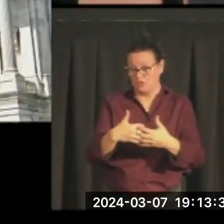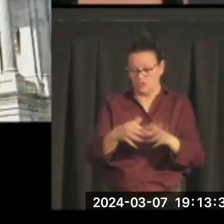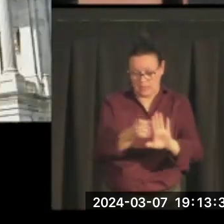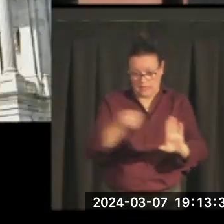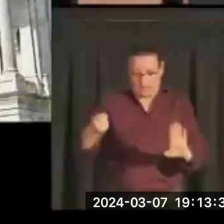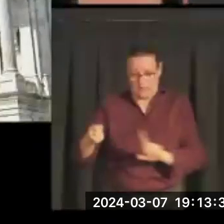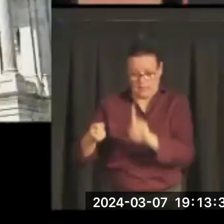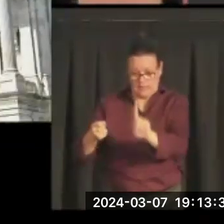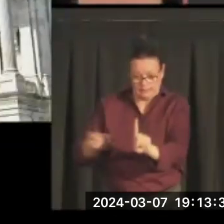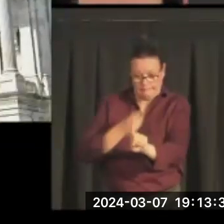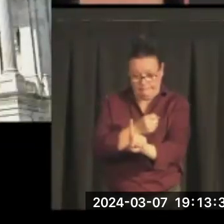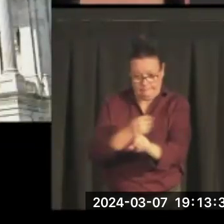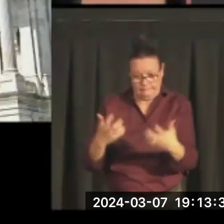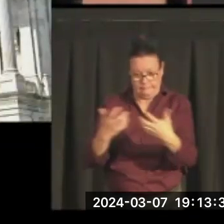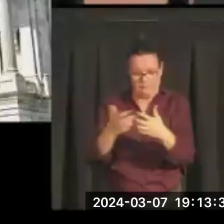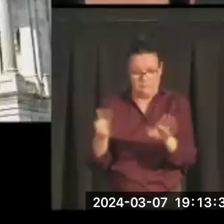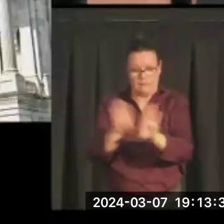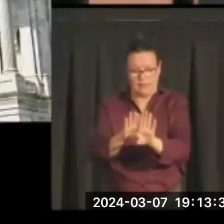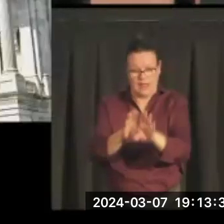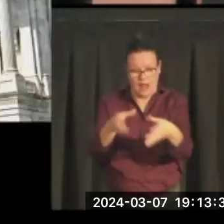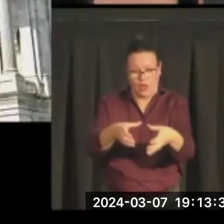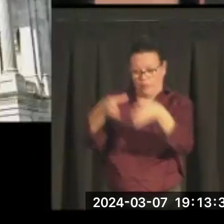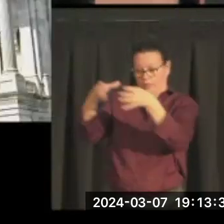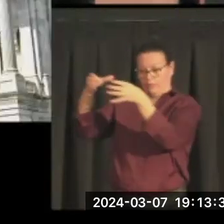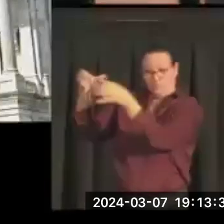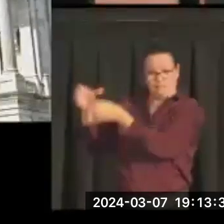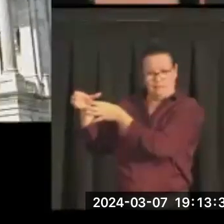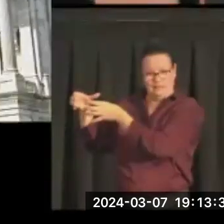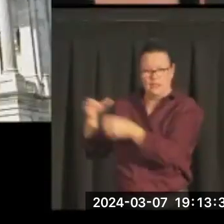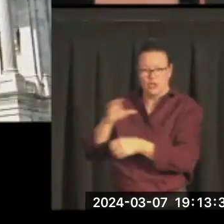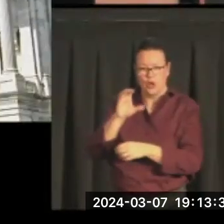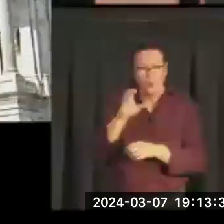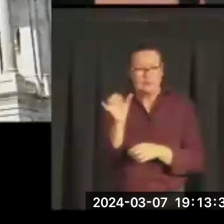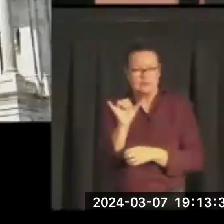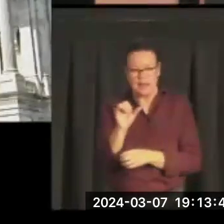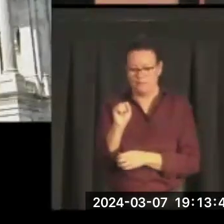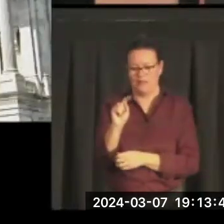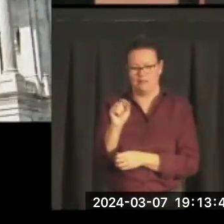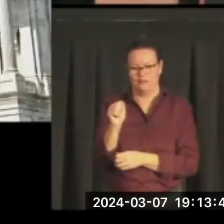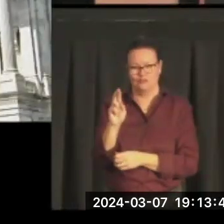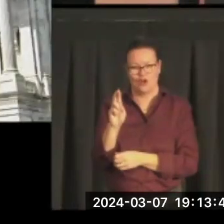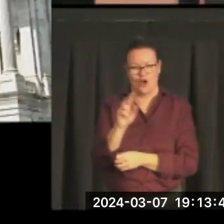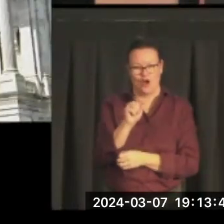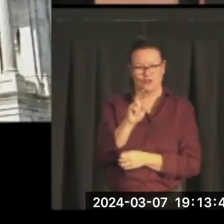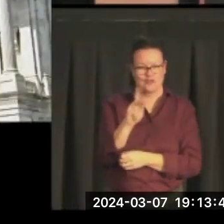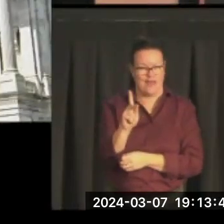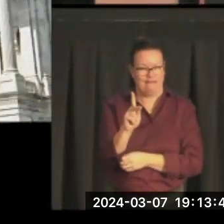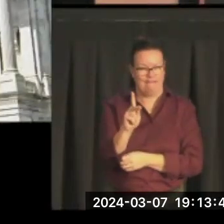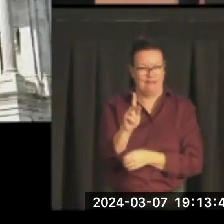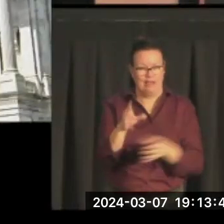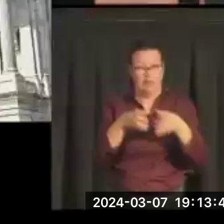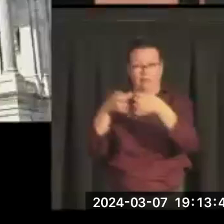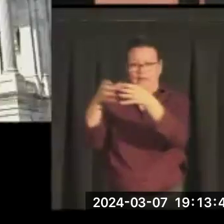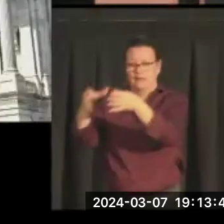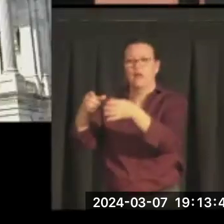and transport you someplace, right at this moment, I would take you to the Capitol. It's probably busy at the